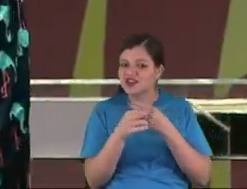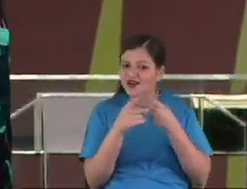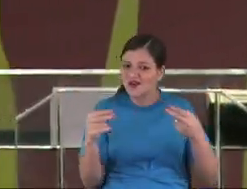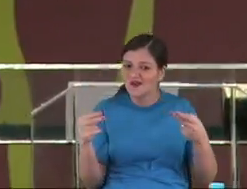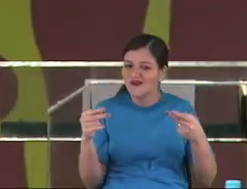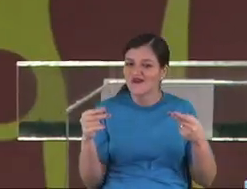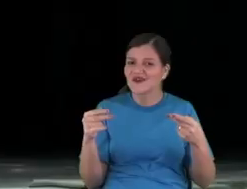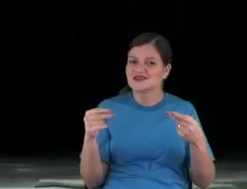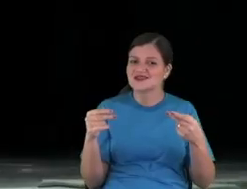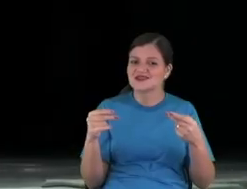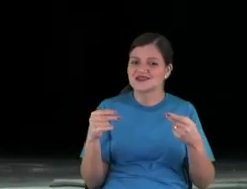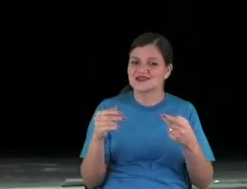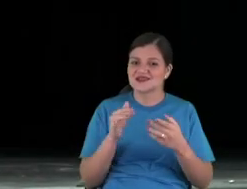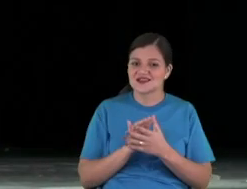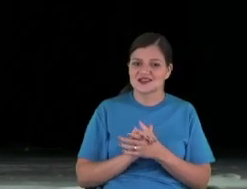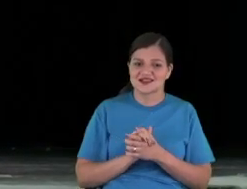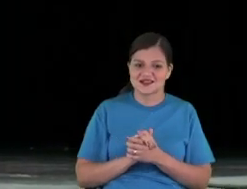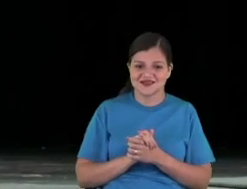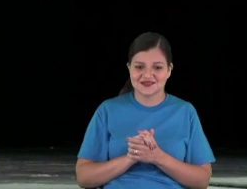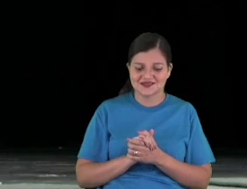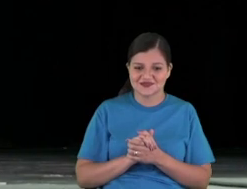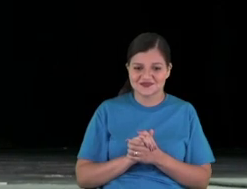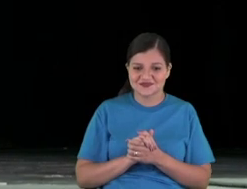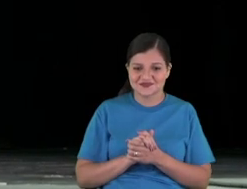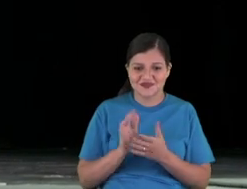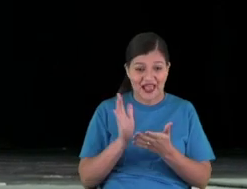toys, we have a collection of